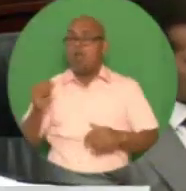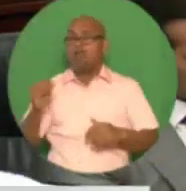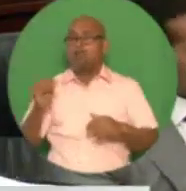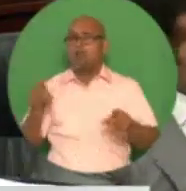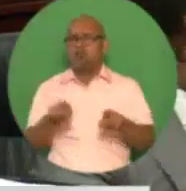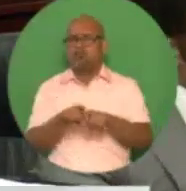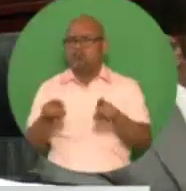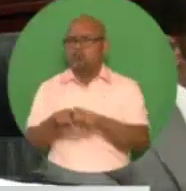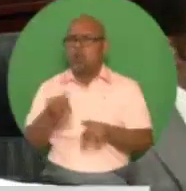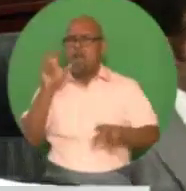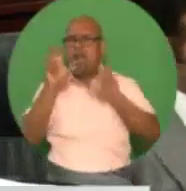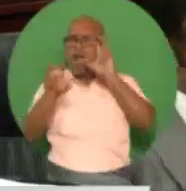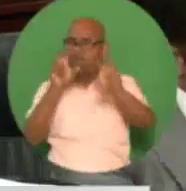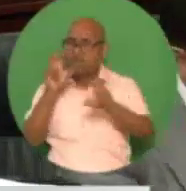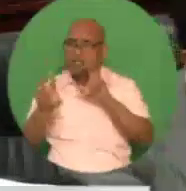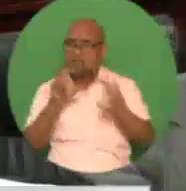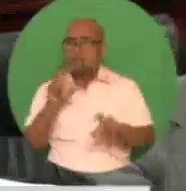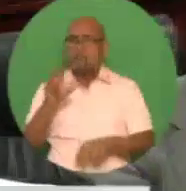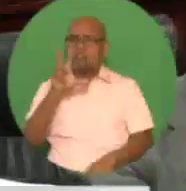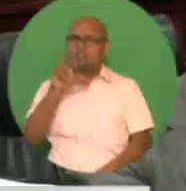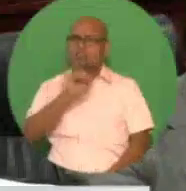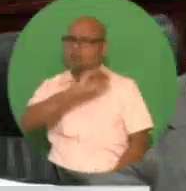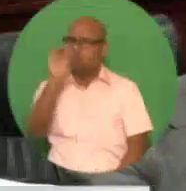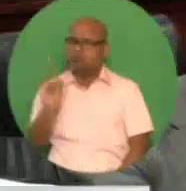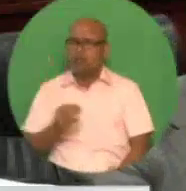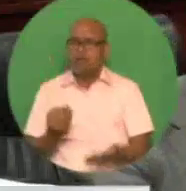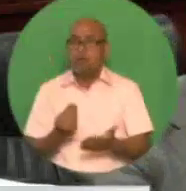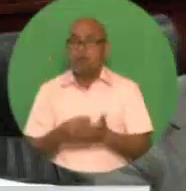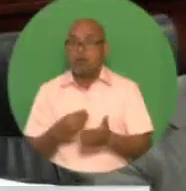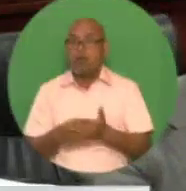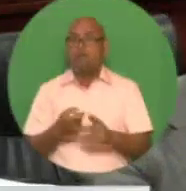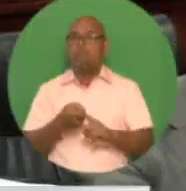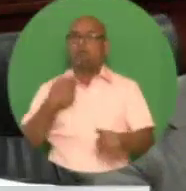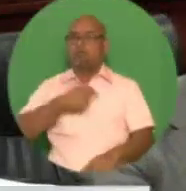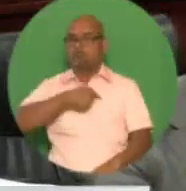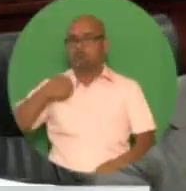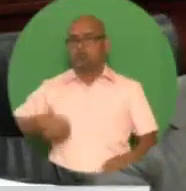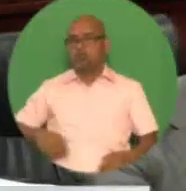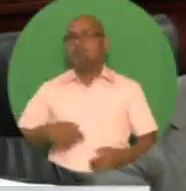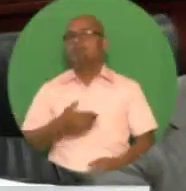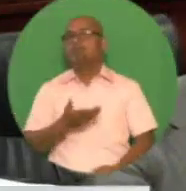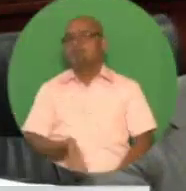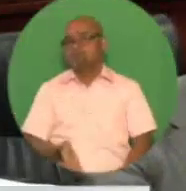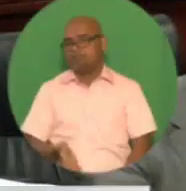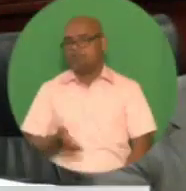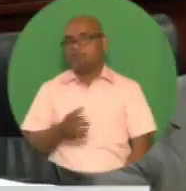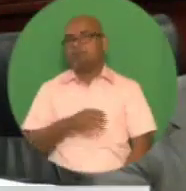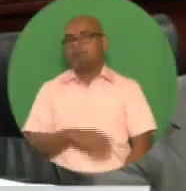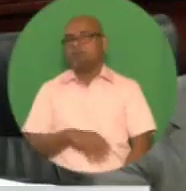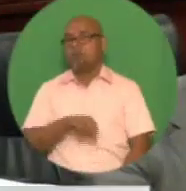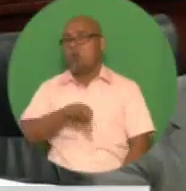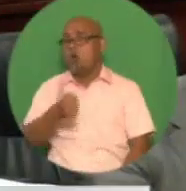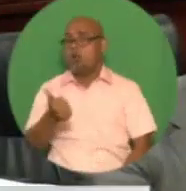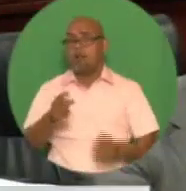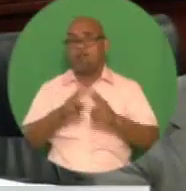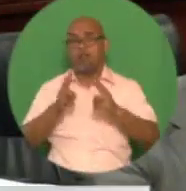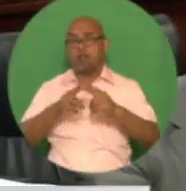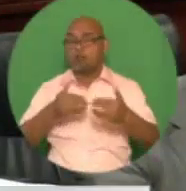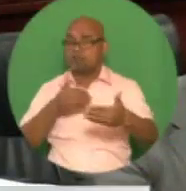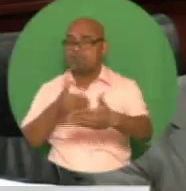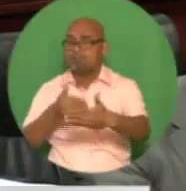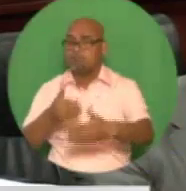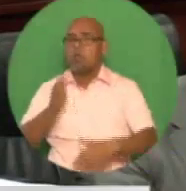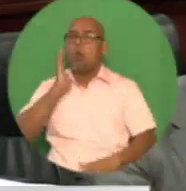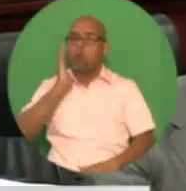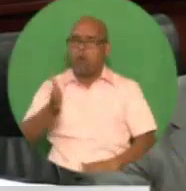from Chinese banking institutions. We are very much assured that the people of Labri and its environs will now reinforce their record